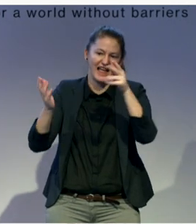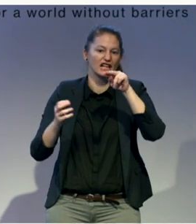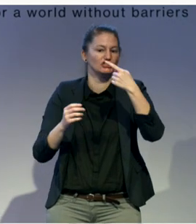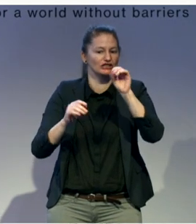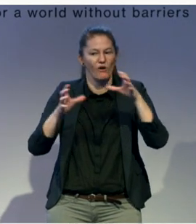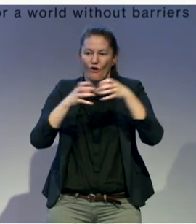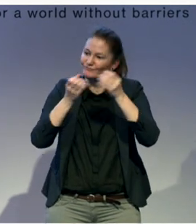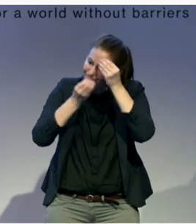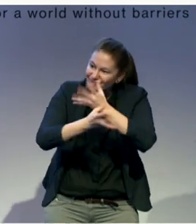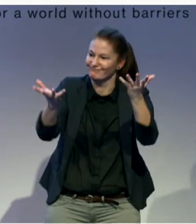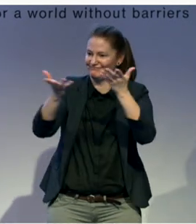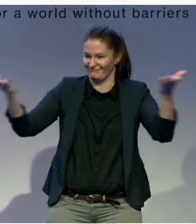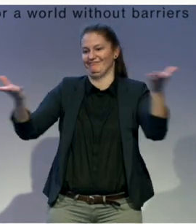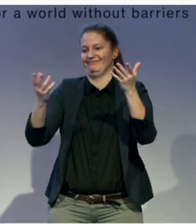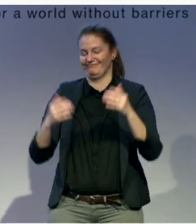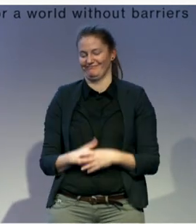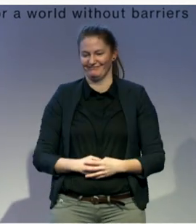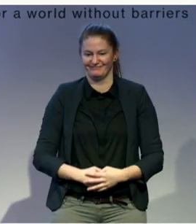Thank you, Tracy, for that as well.